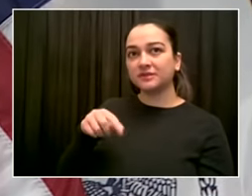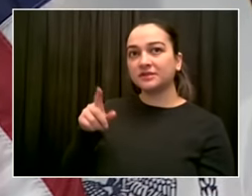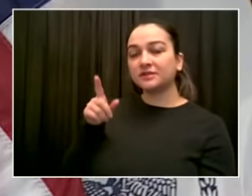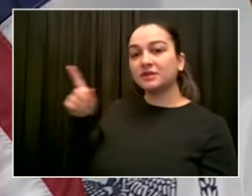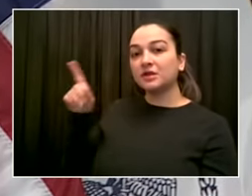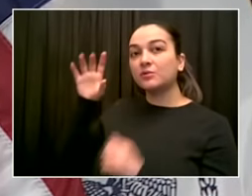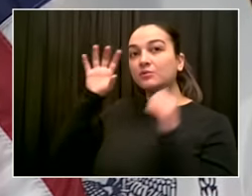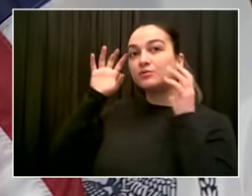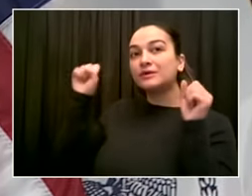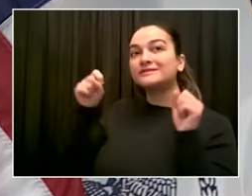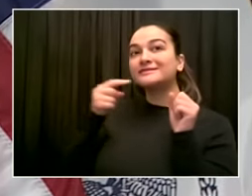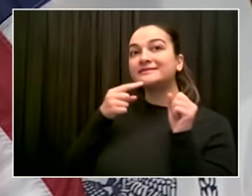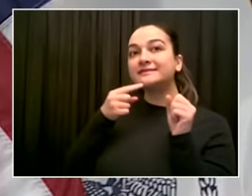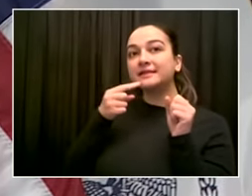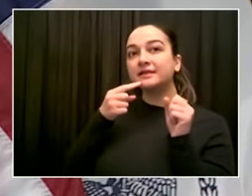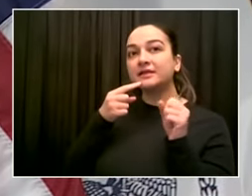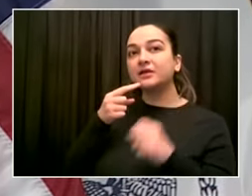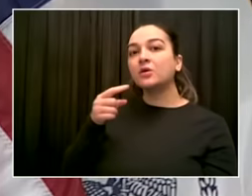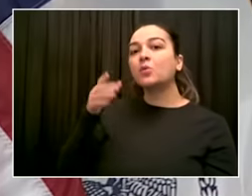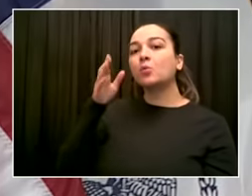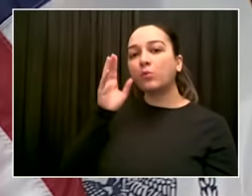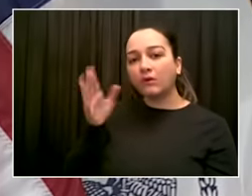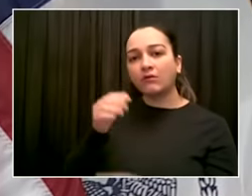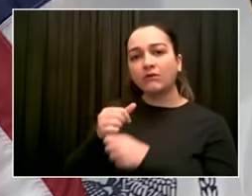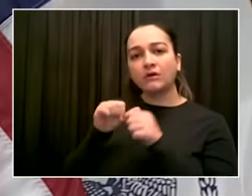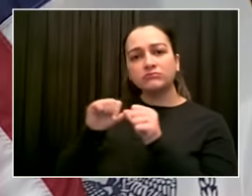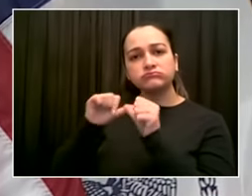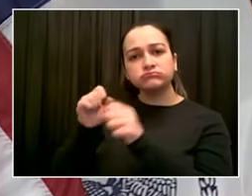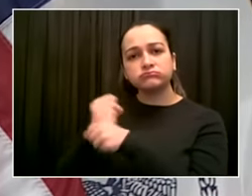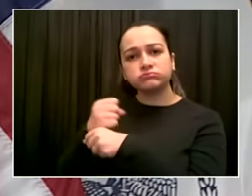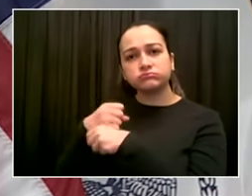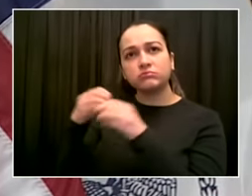There's still, you know, a certain amount of time it takes to distribute, etc.